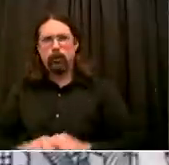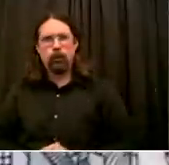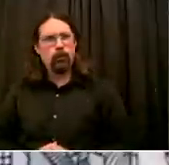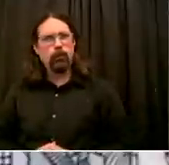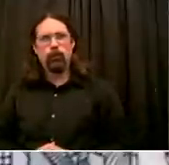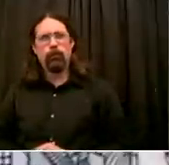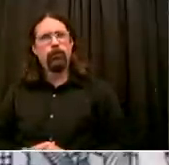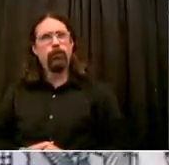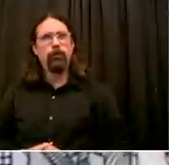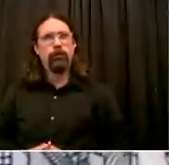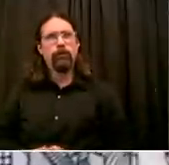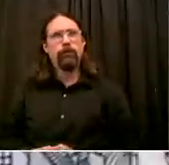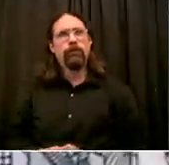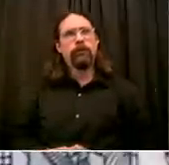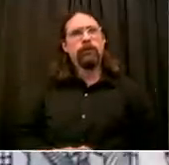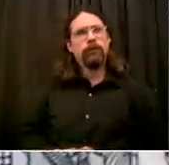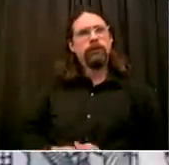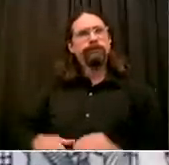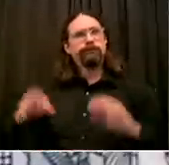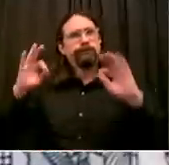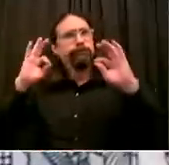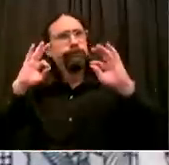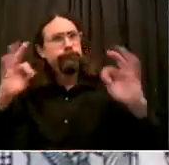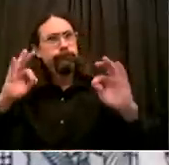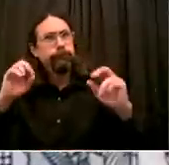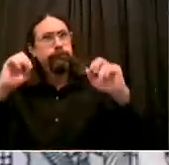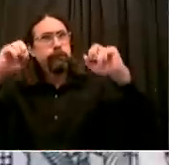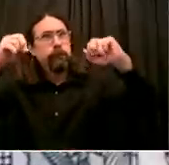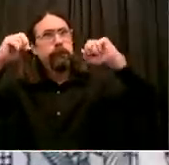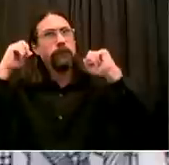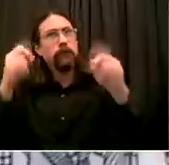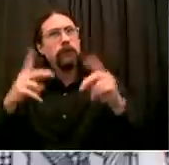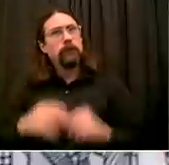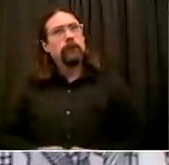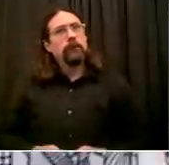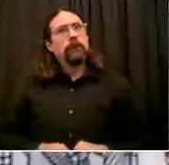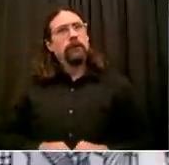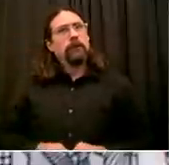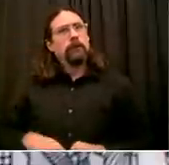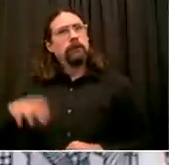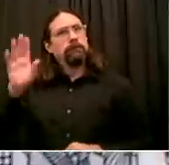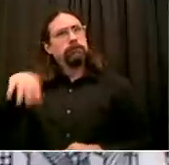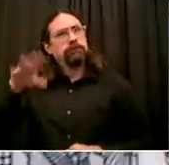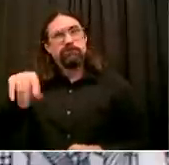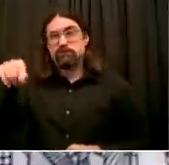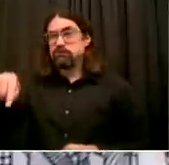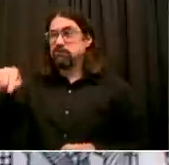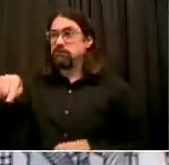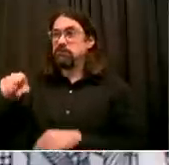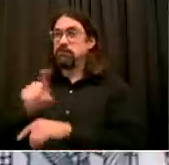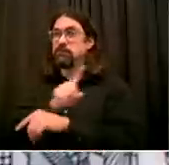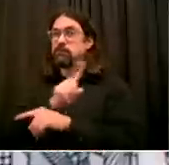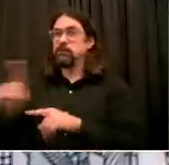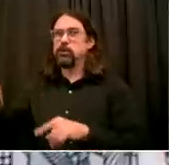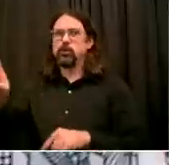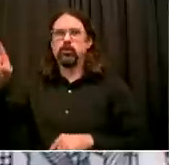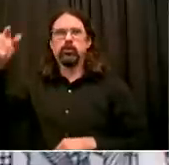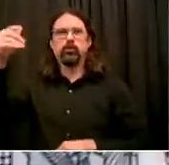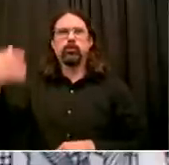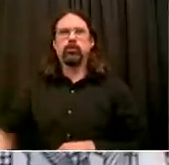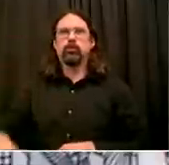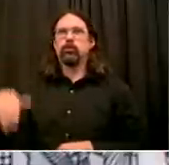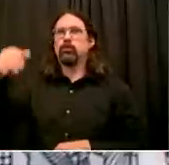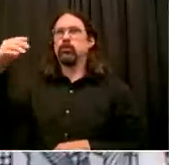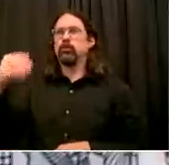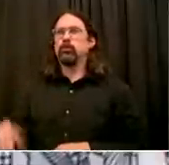do it. We've done it before. We can do it again. But it really takes focus. And again, just in some of the questions you heard